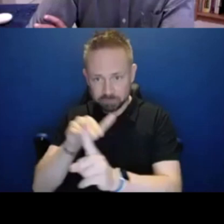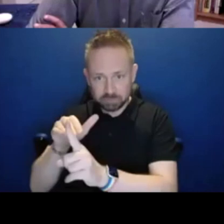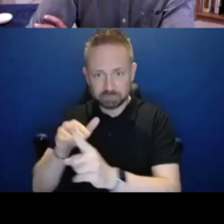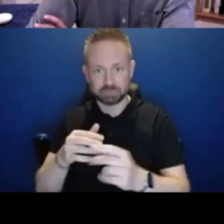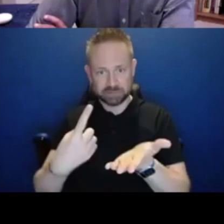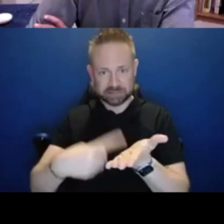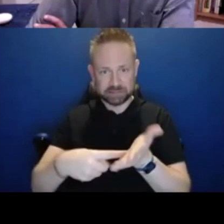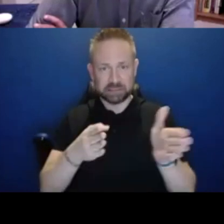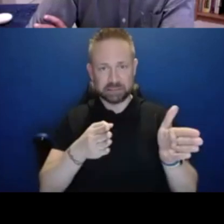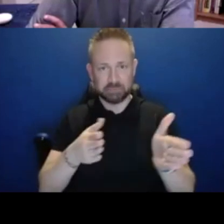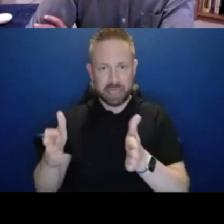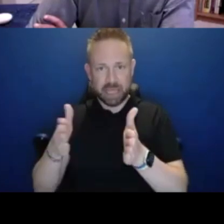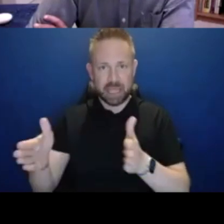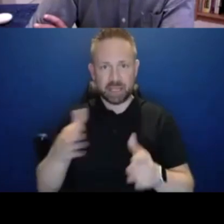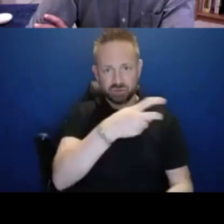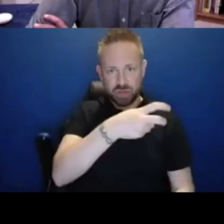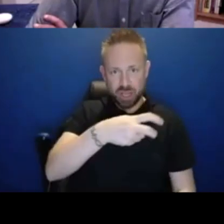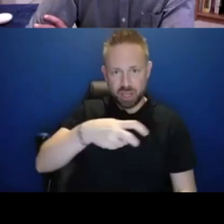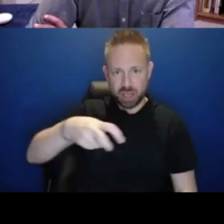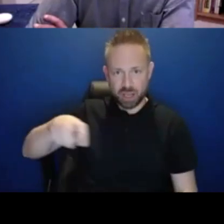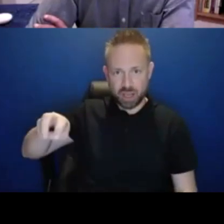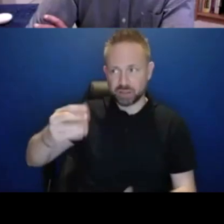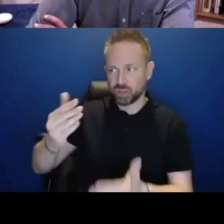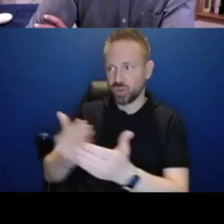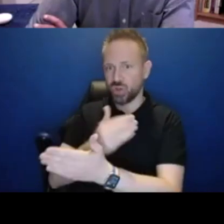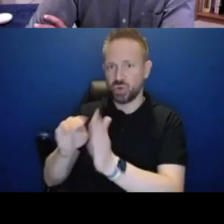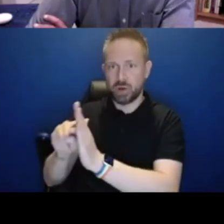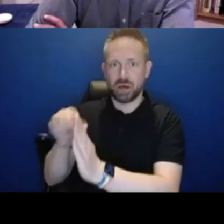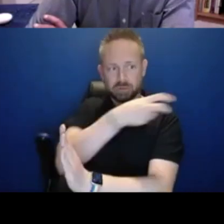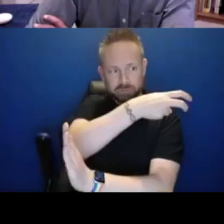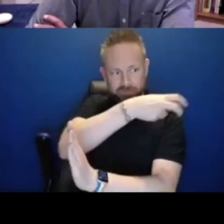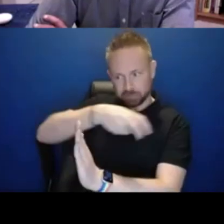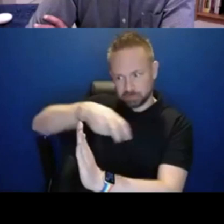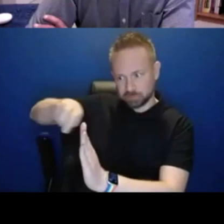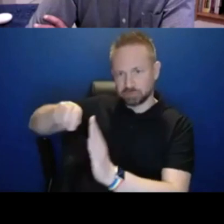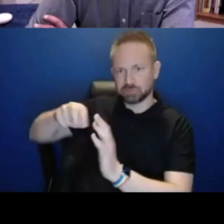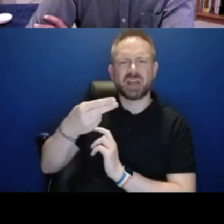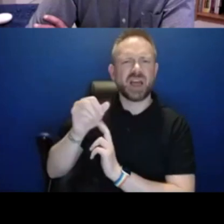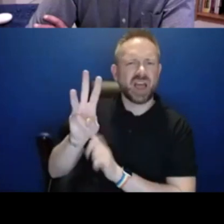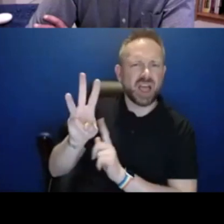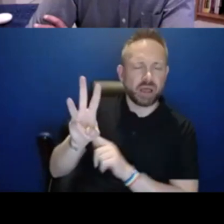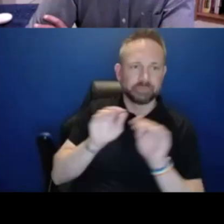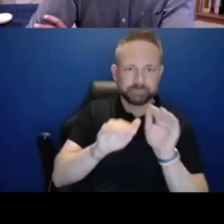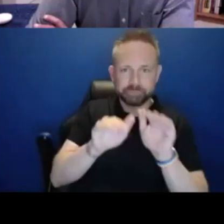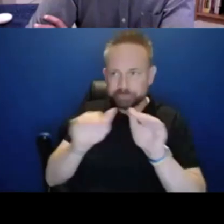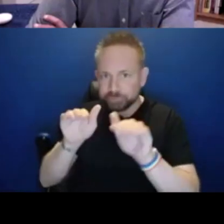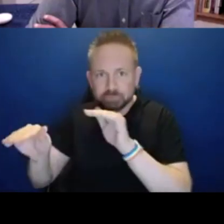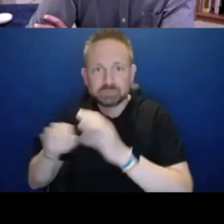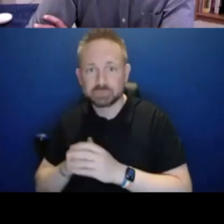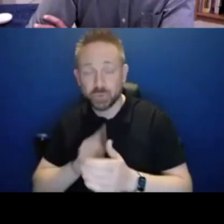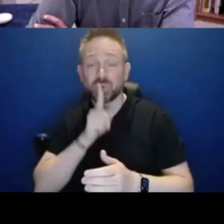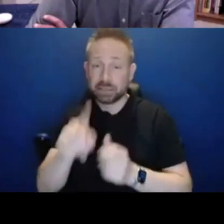the plan to transition IT services into this new model. We've got a lot of work ahead of us to do that, of course,